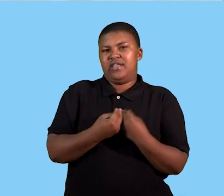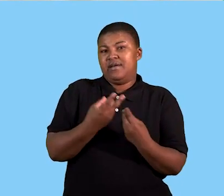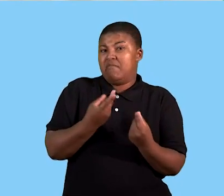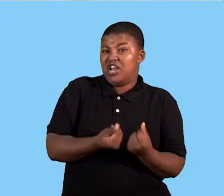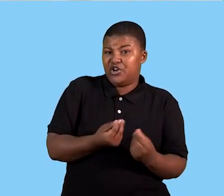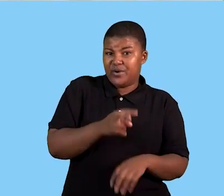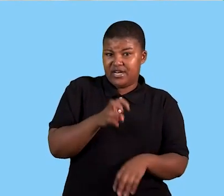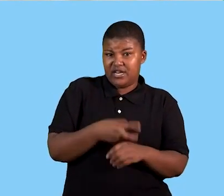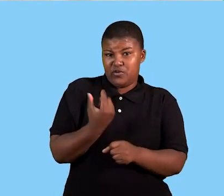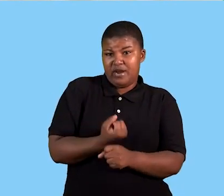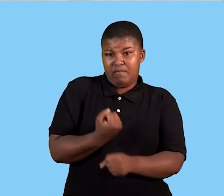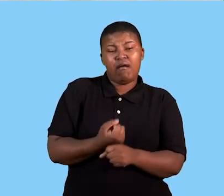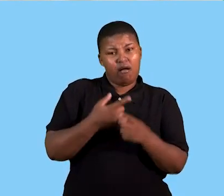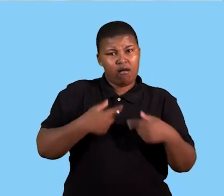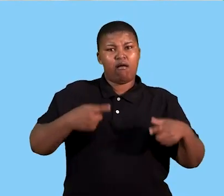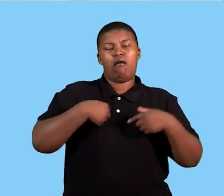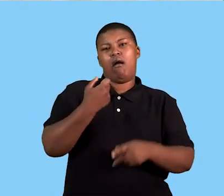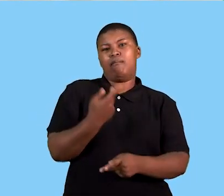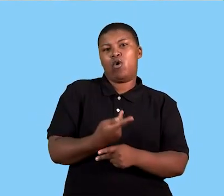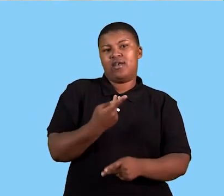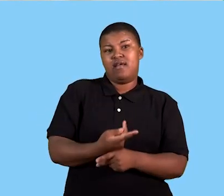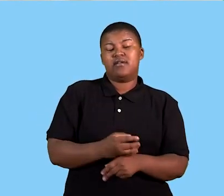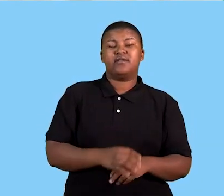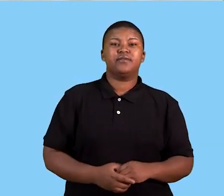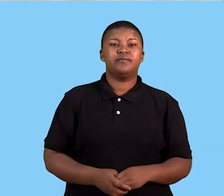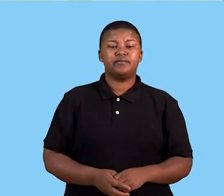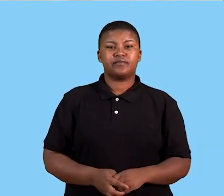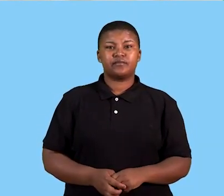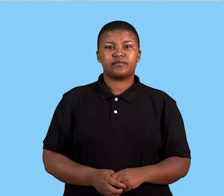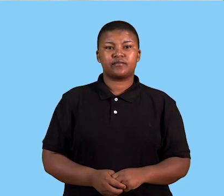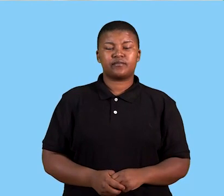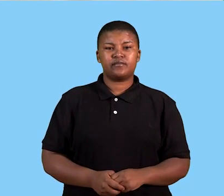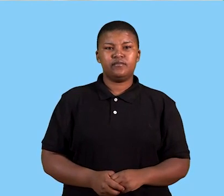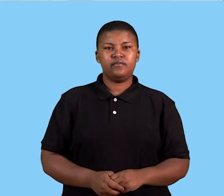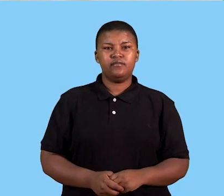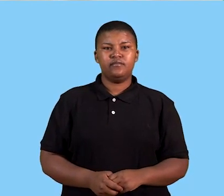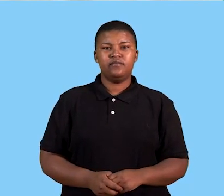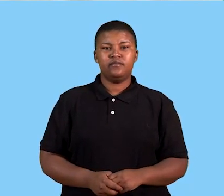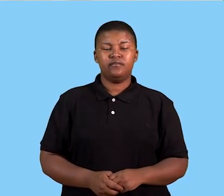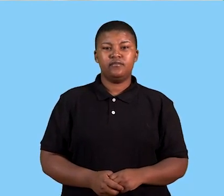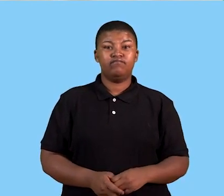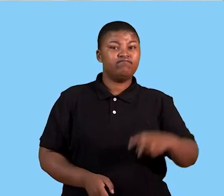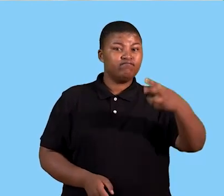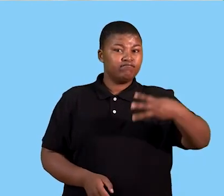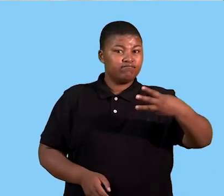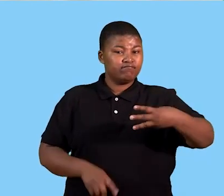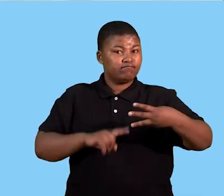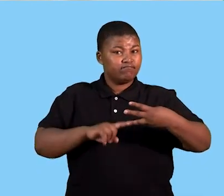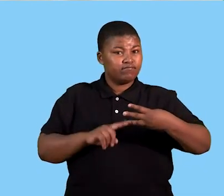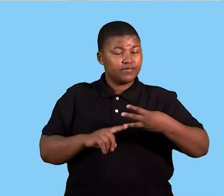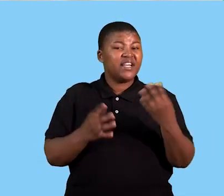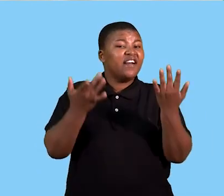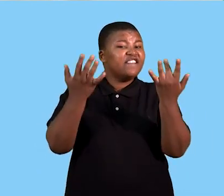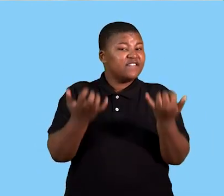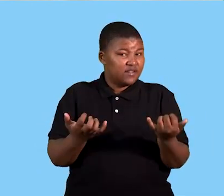we need to produce our product. So this is our second resource we need. Our third